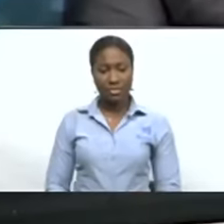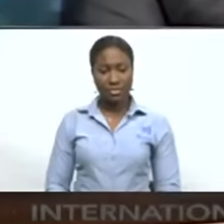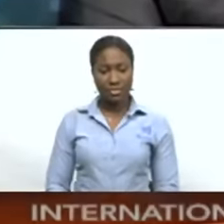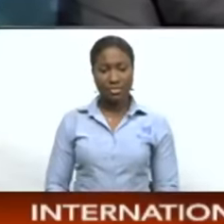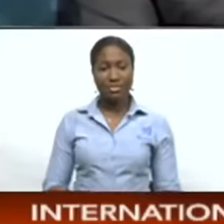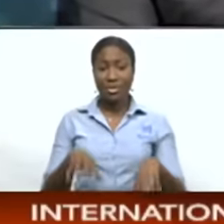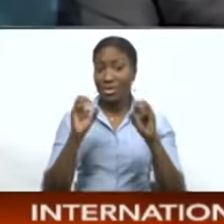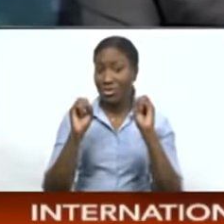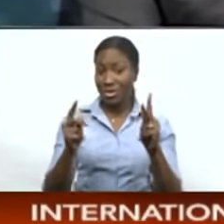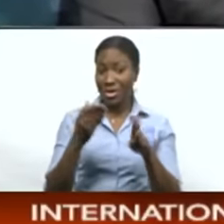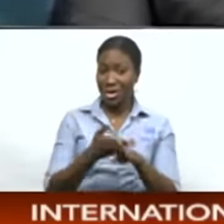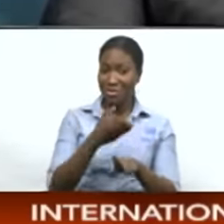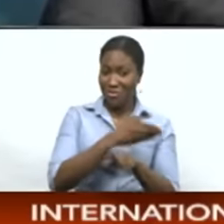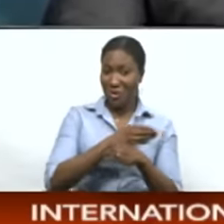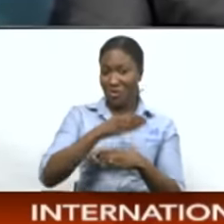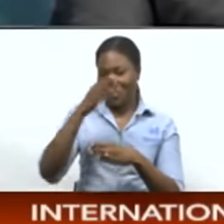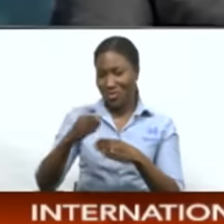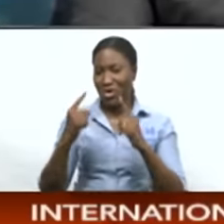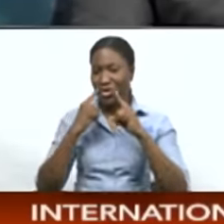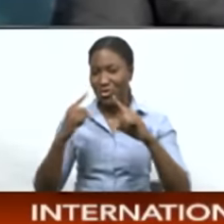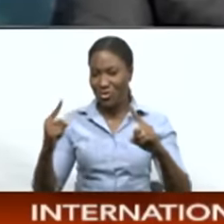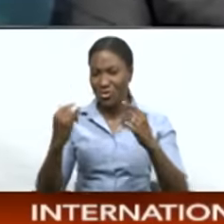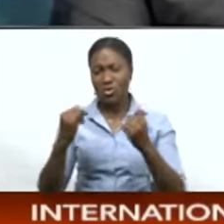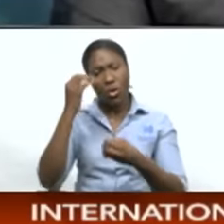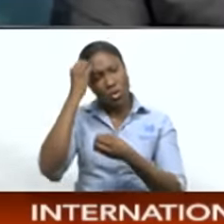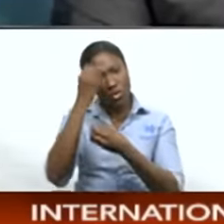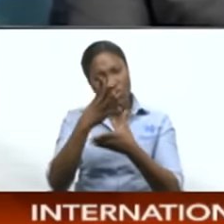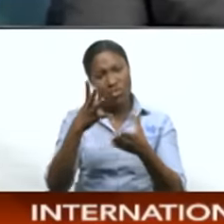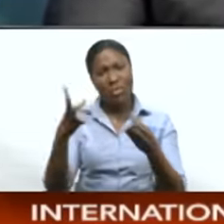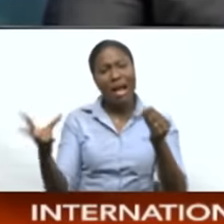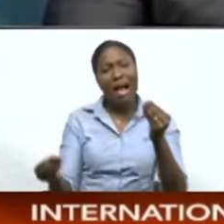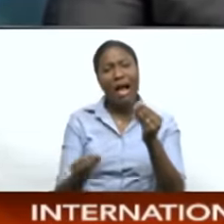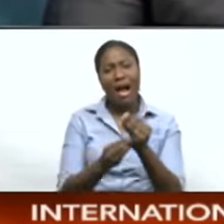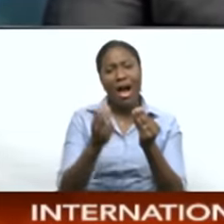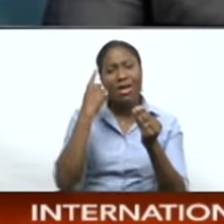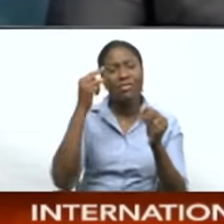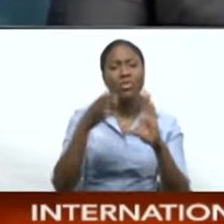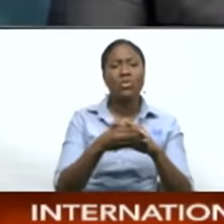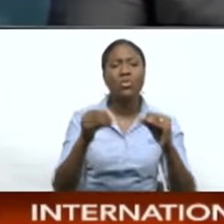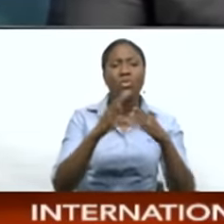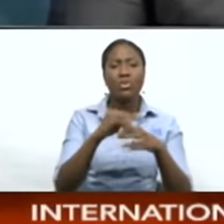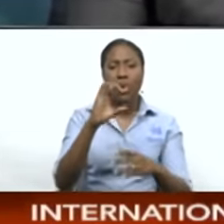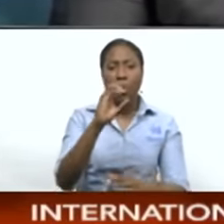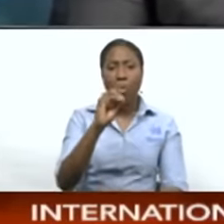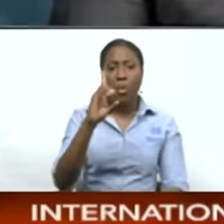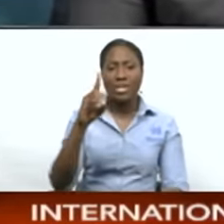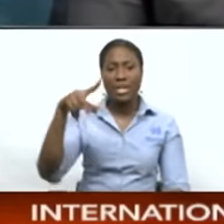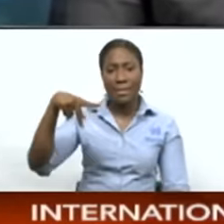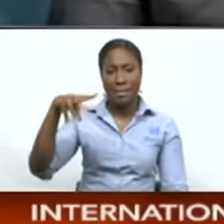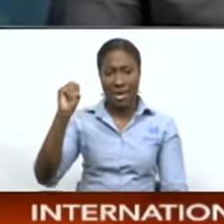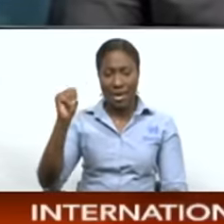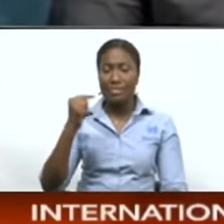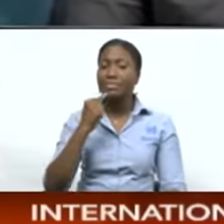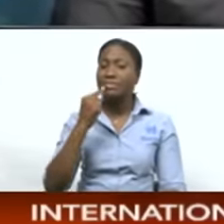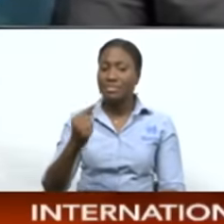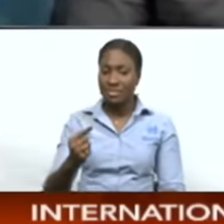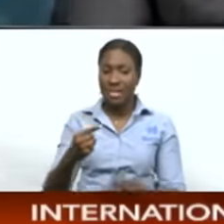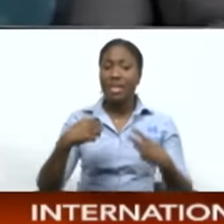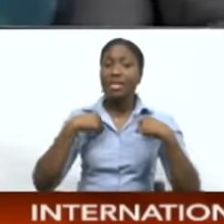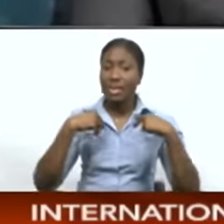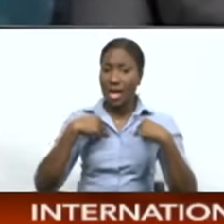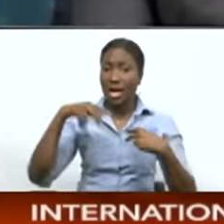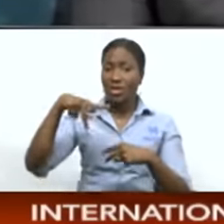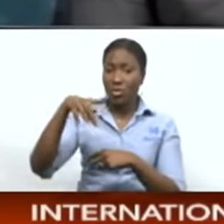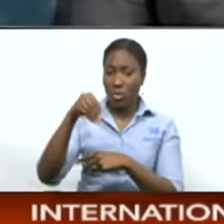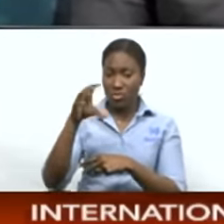Okay, before we end tonight, an update to a story that we brought you earlier. Now, the ODPM is telling us that its Port of Spain evacuation plan